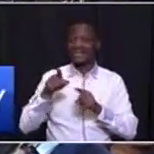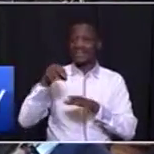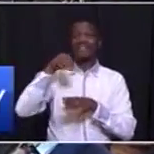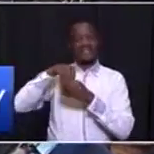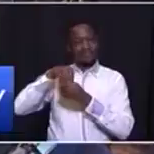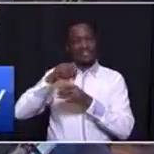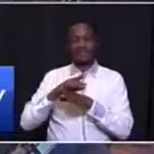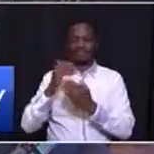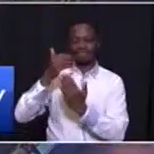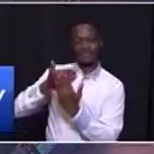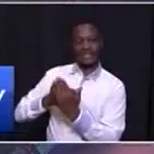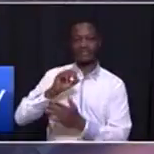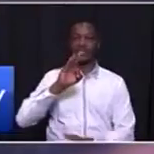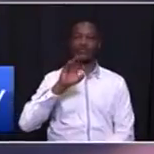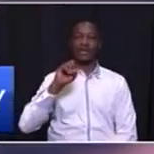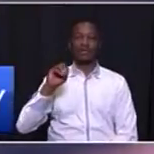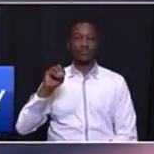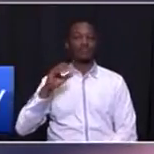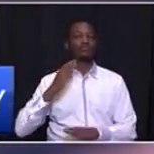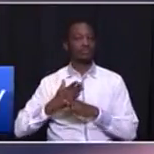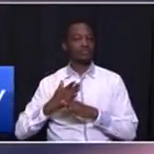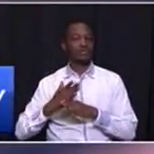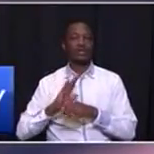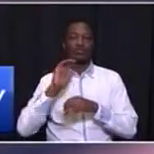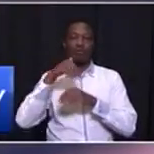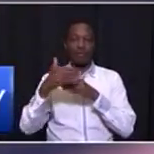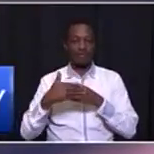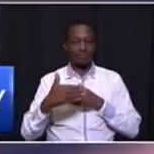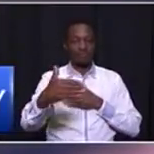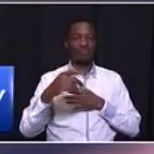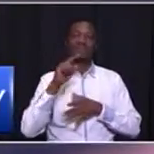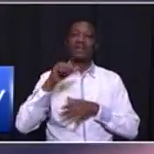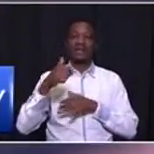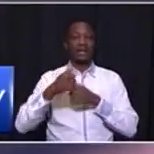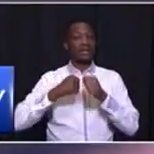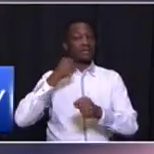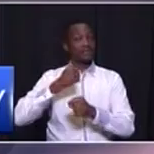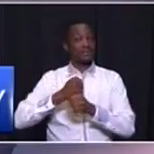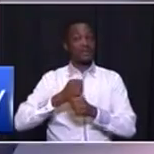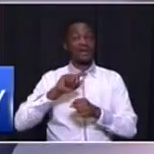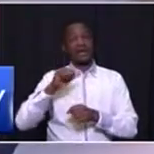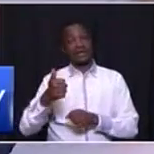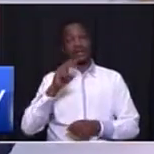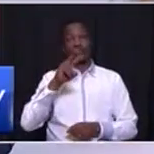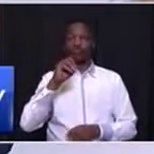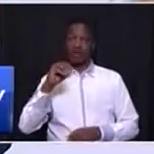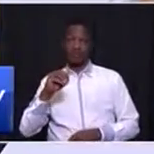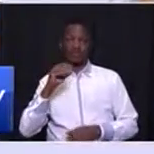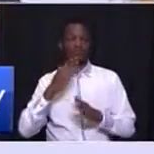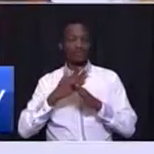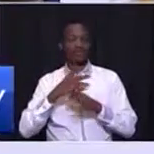saved 300 jobs. And over the next year, another 200 jobs will be added